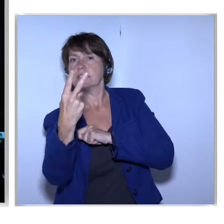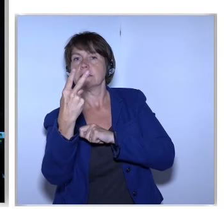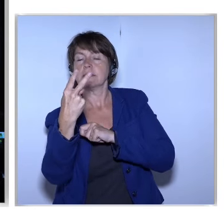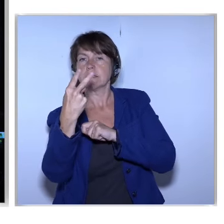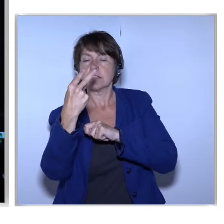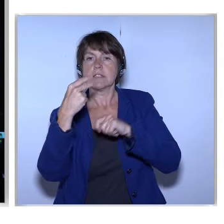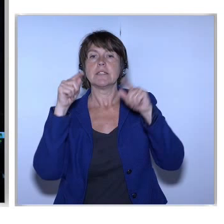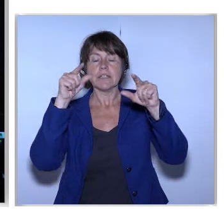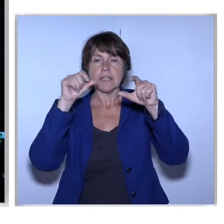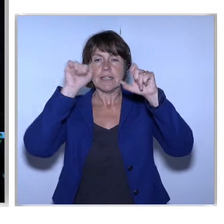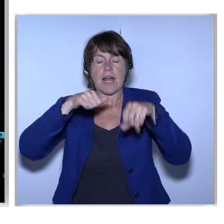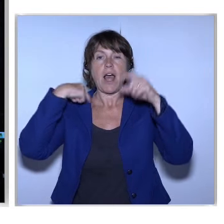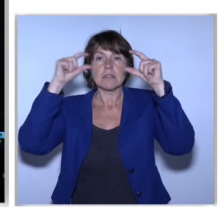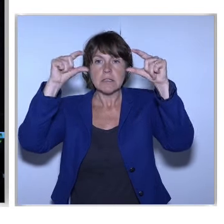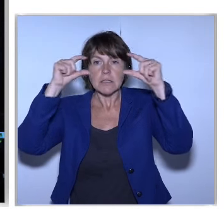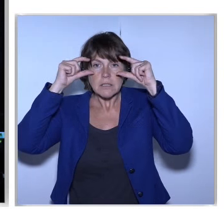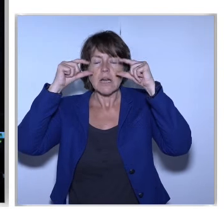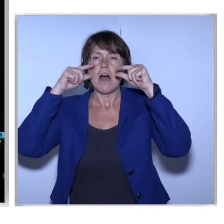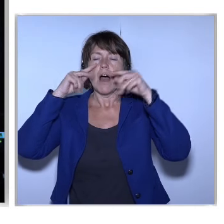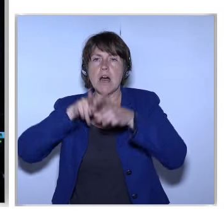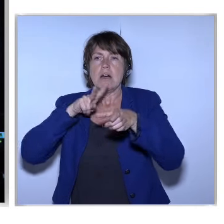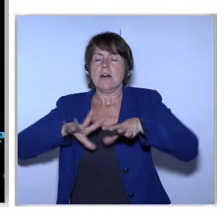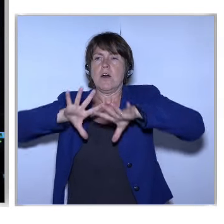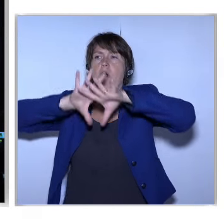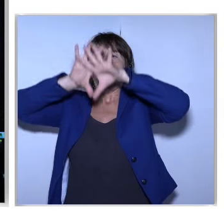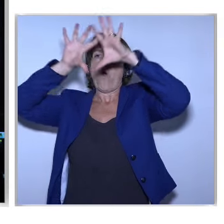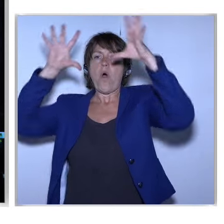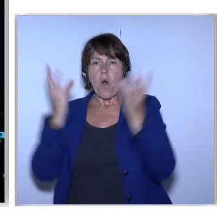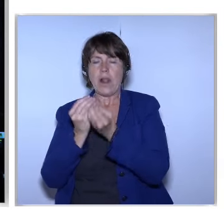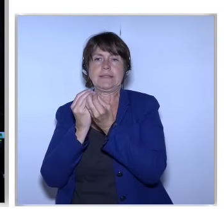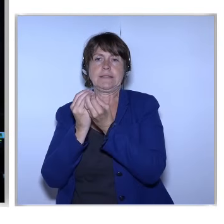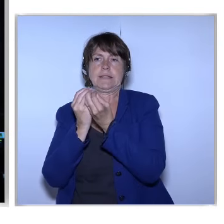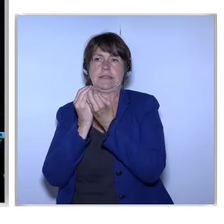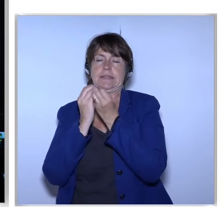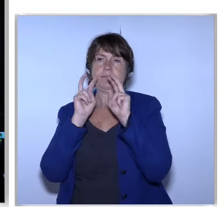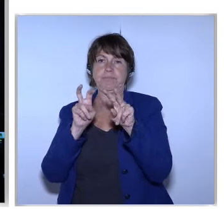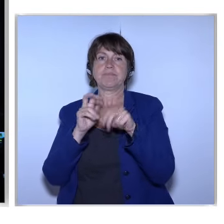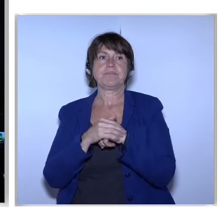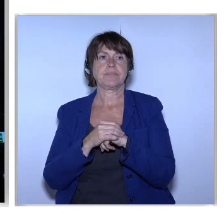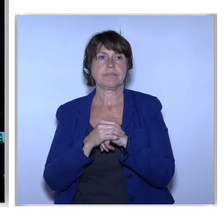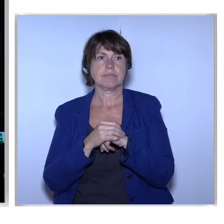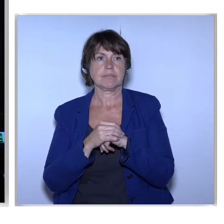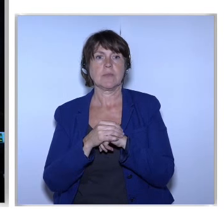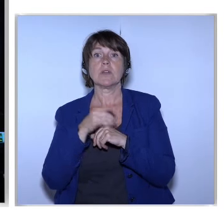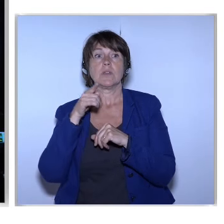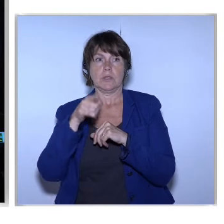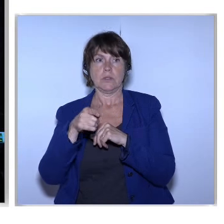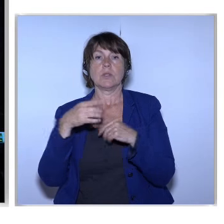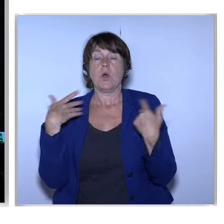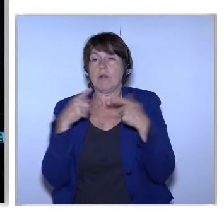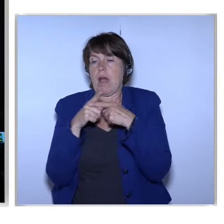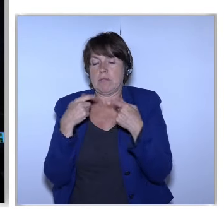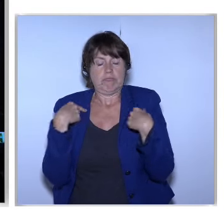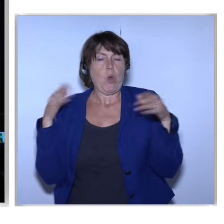Holistic Integral Glasses First About The Wings Your World Of The Digital